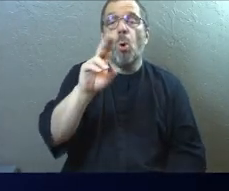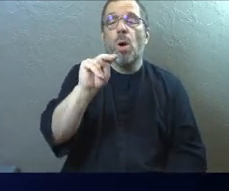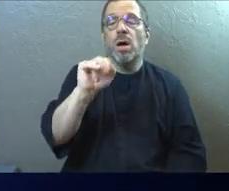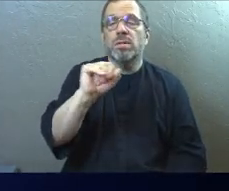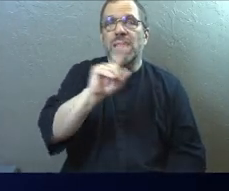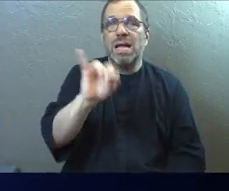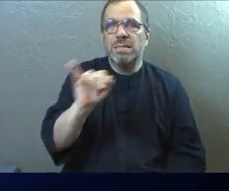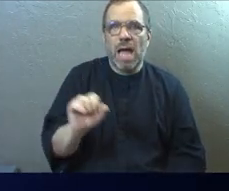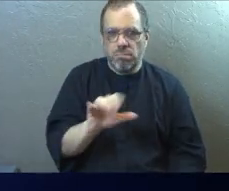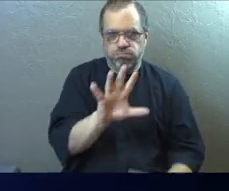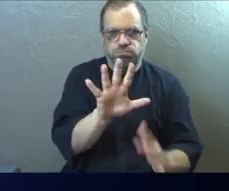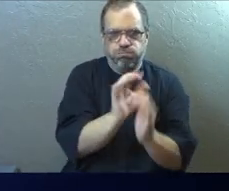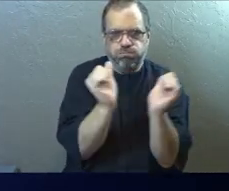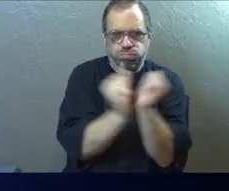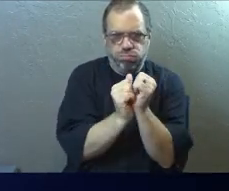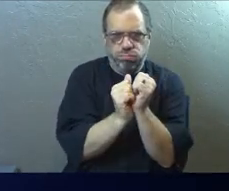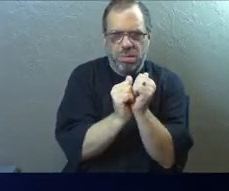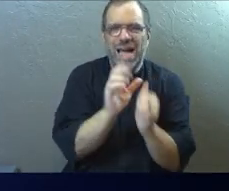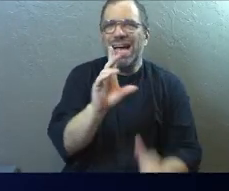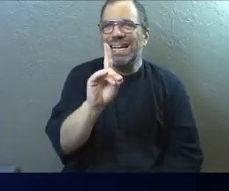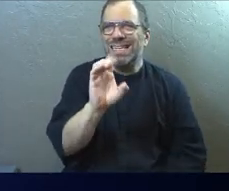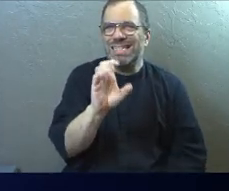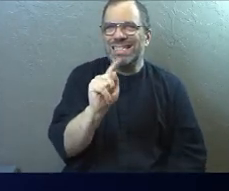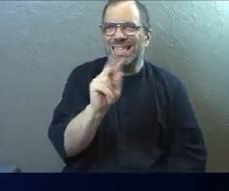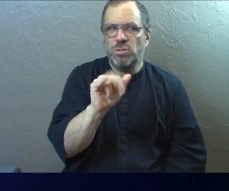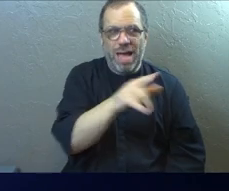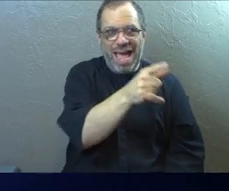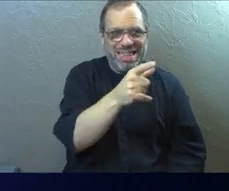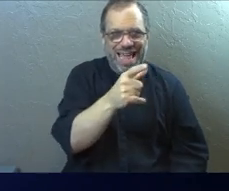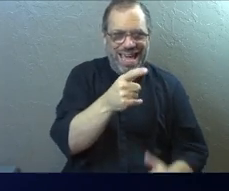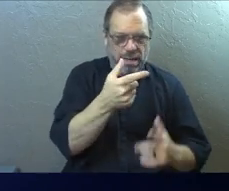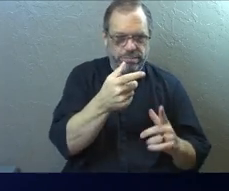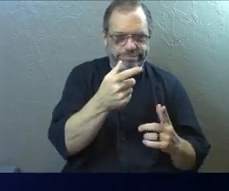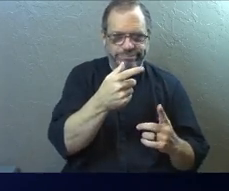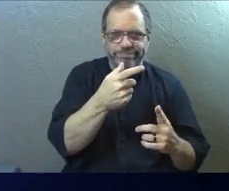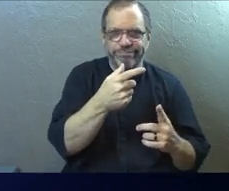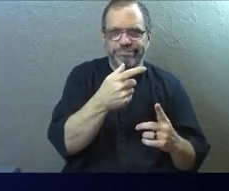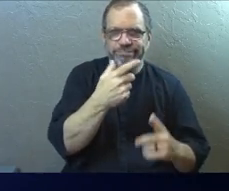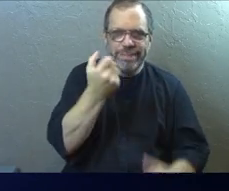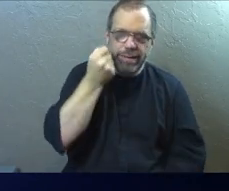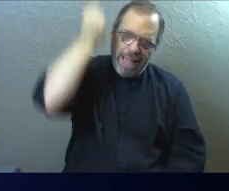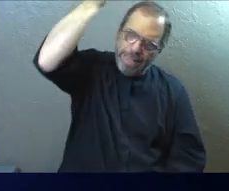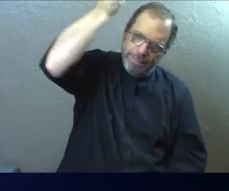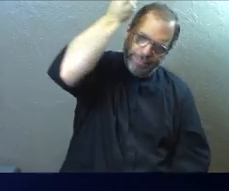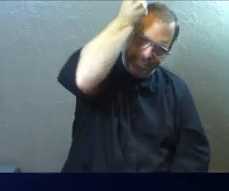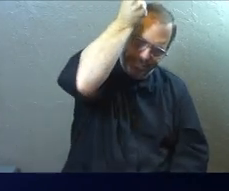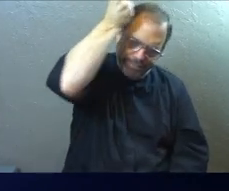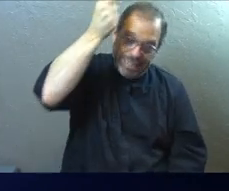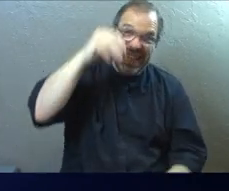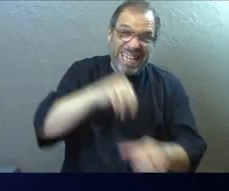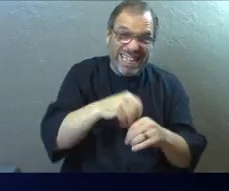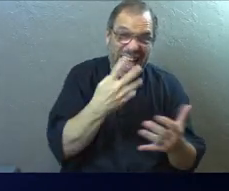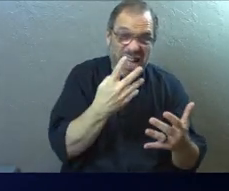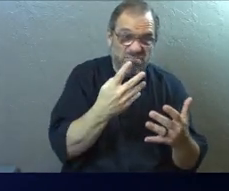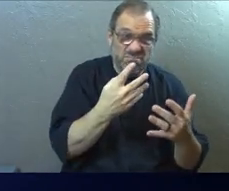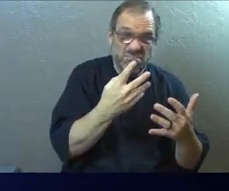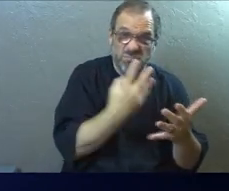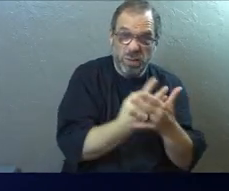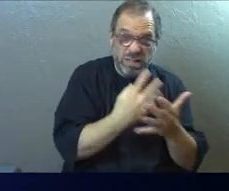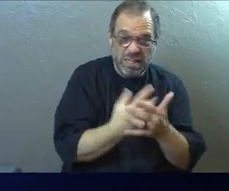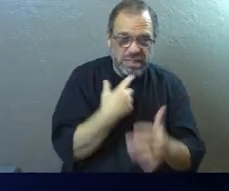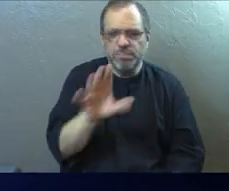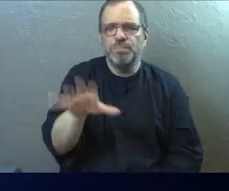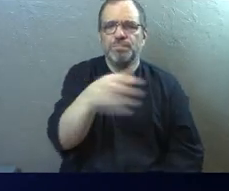eventually arrest Dietrich Bonhoeffer. They actually hang him in that concentration camp. But before they do, he